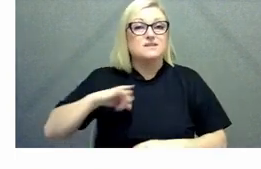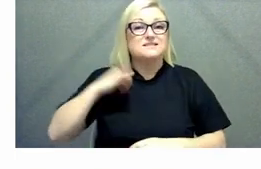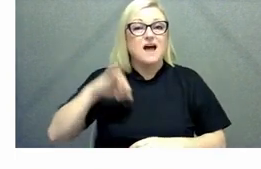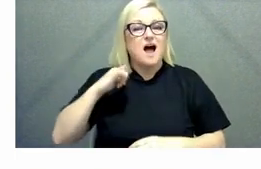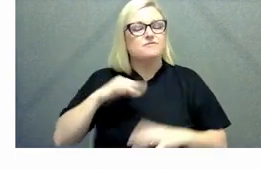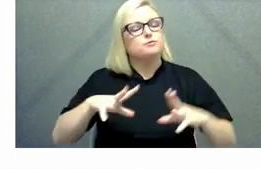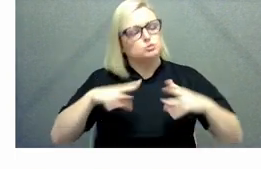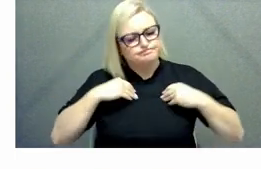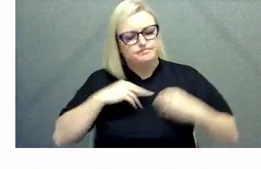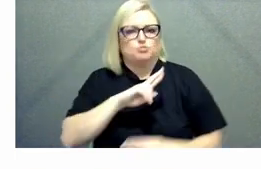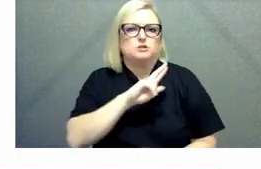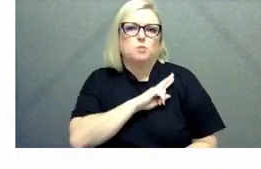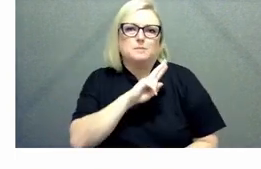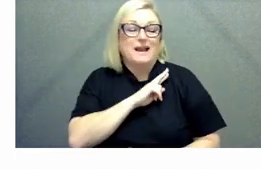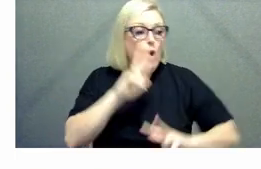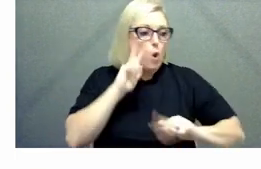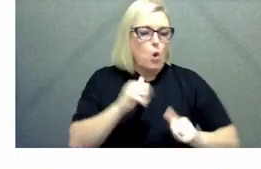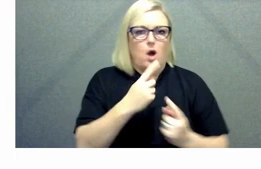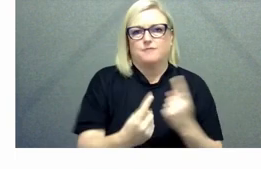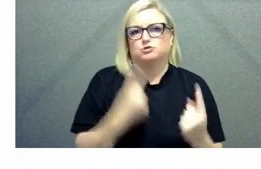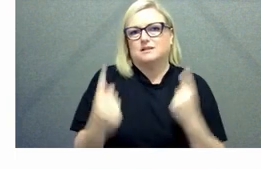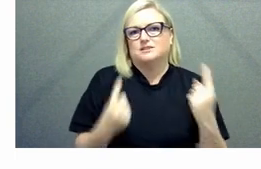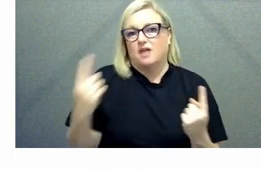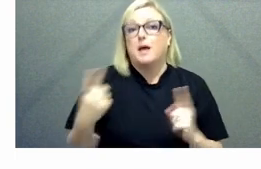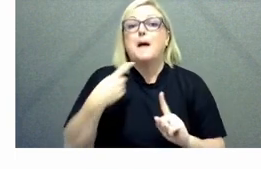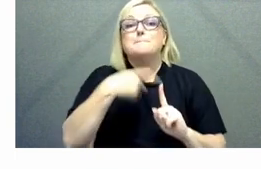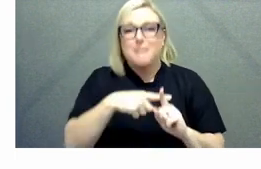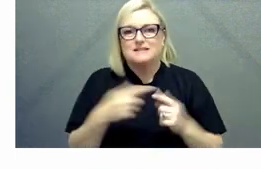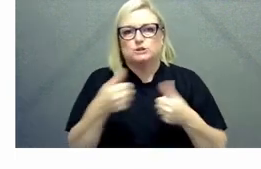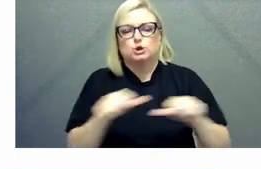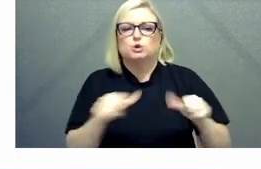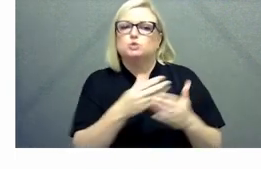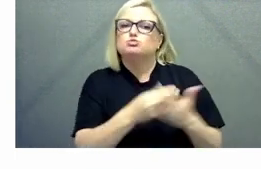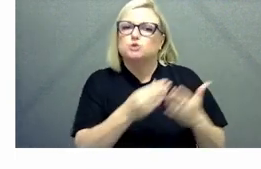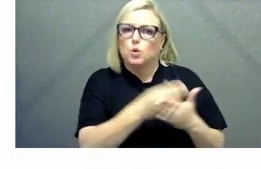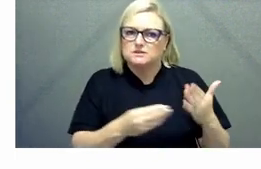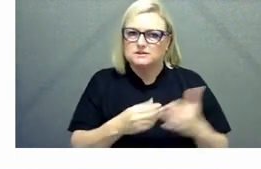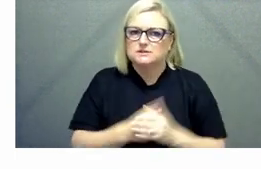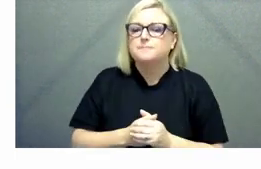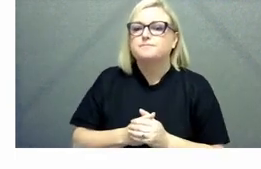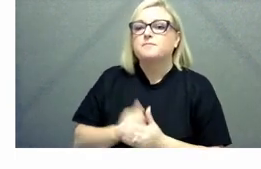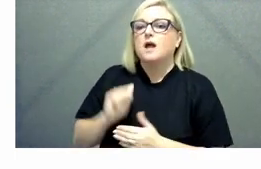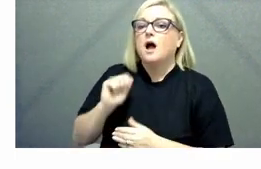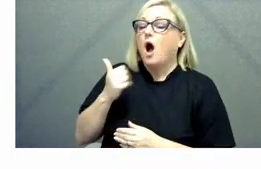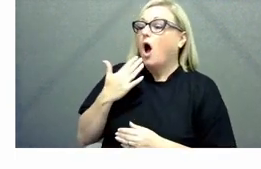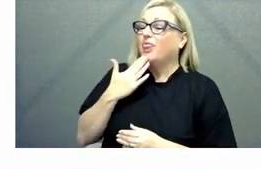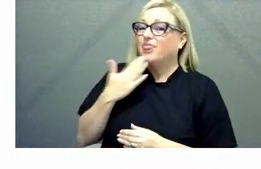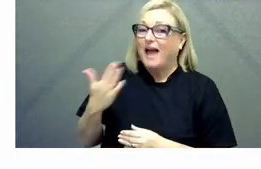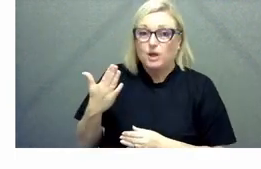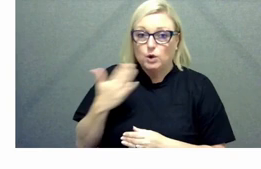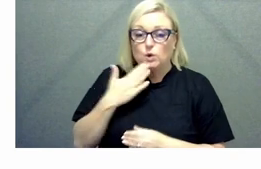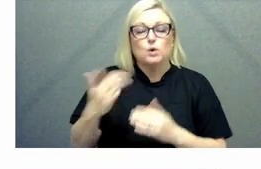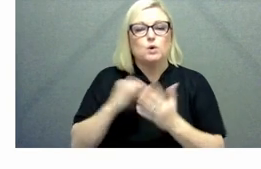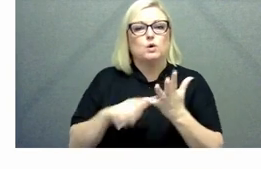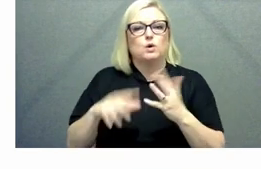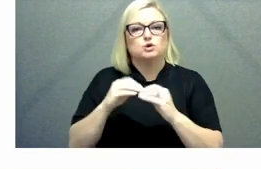and as i say there are some resources that we can offer as well thanks shubo um i should have thrown to you and i was not aware of the